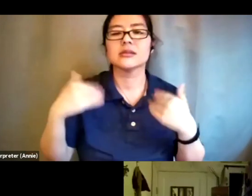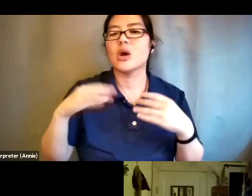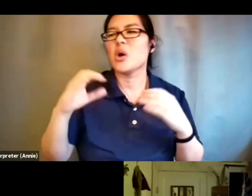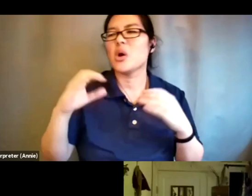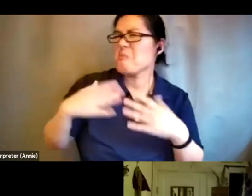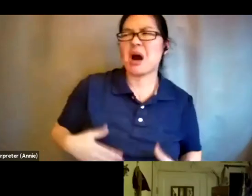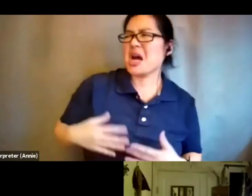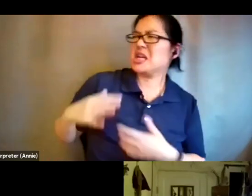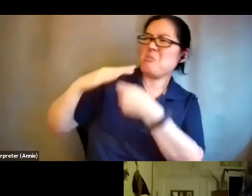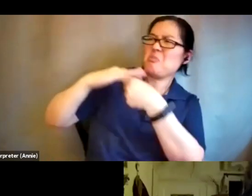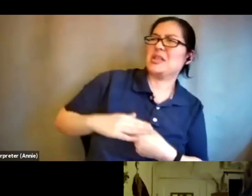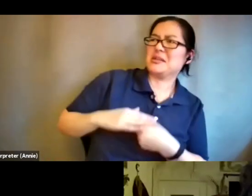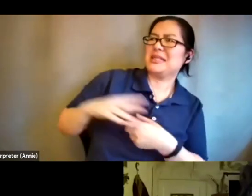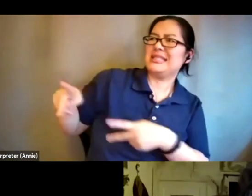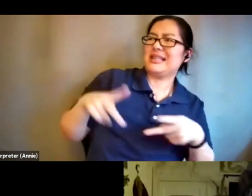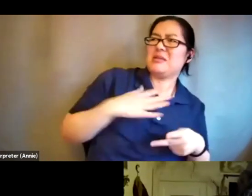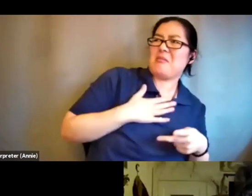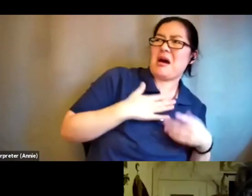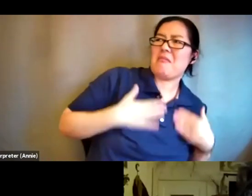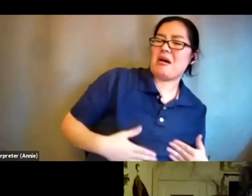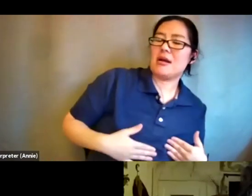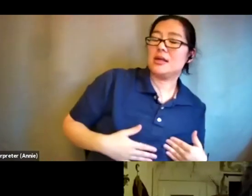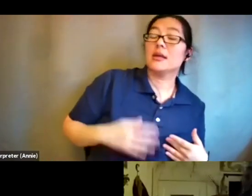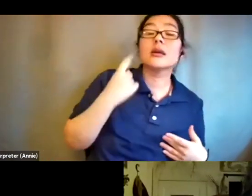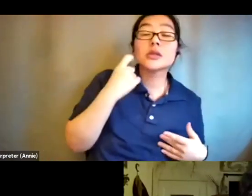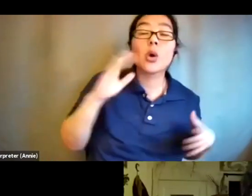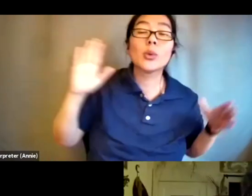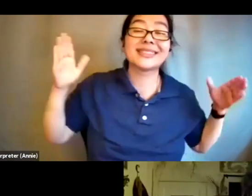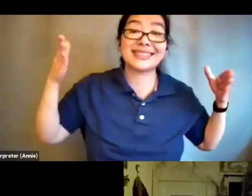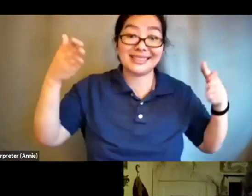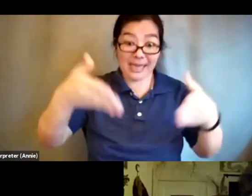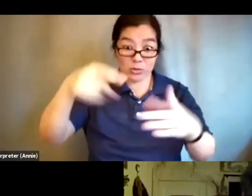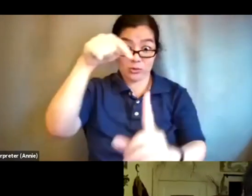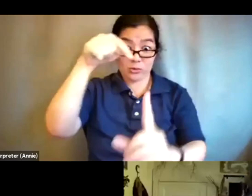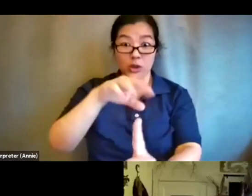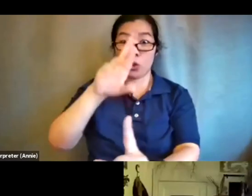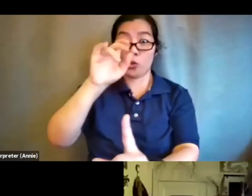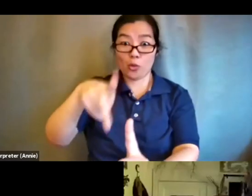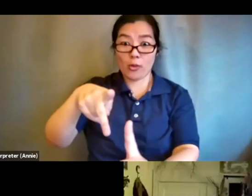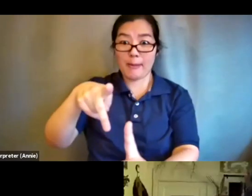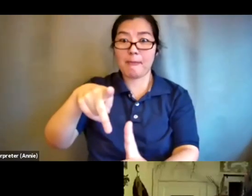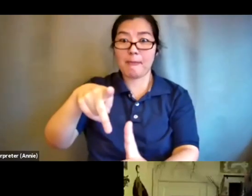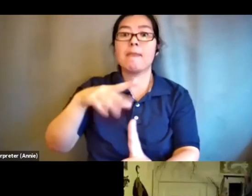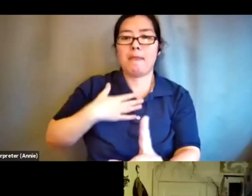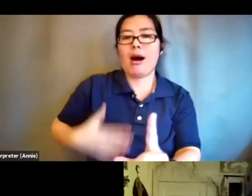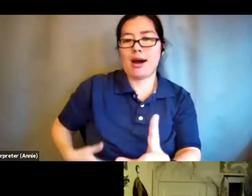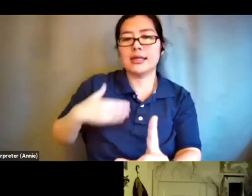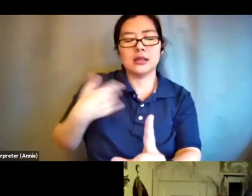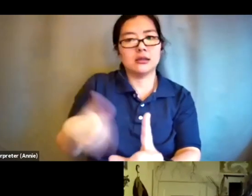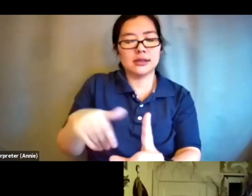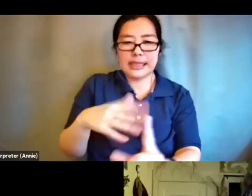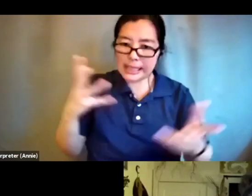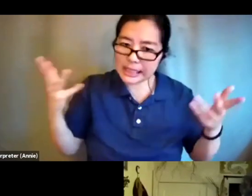center and crip bodies as whole and here and present